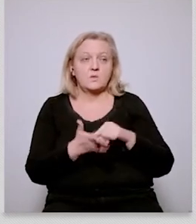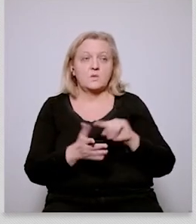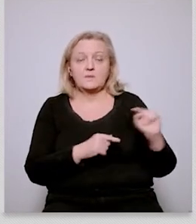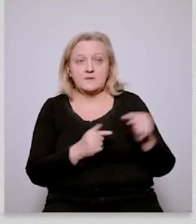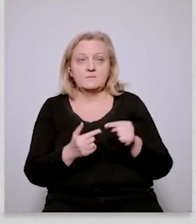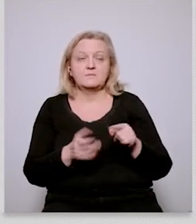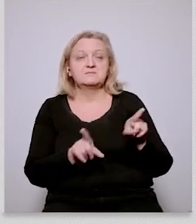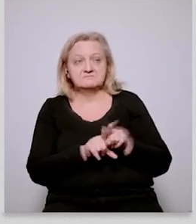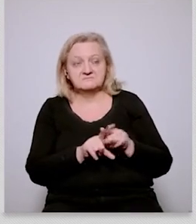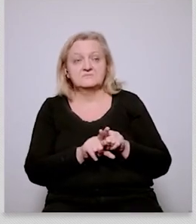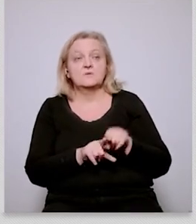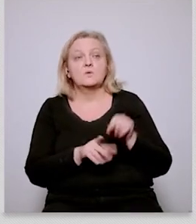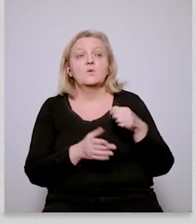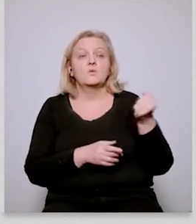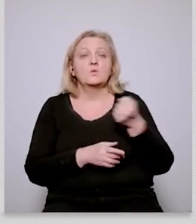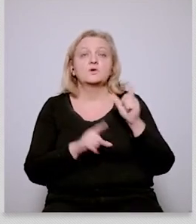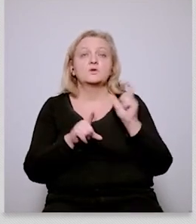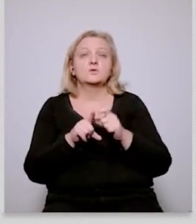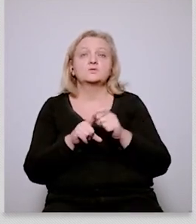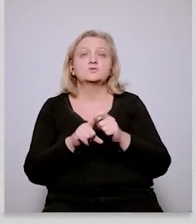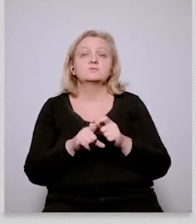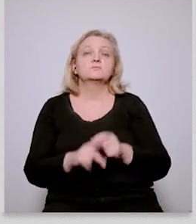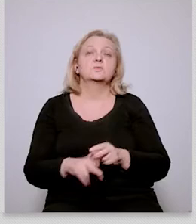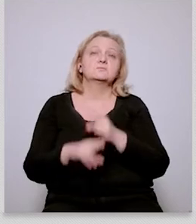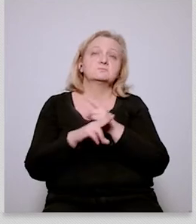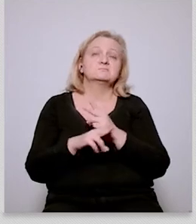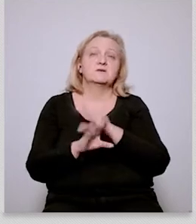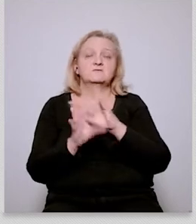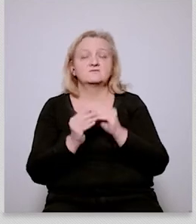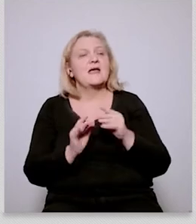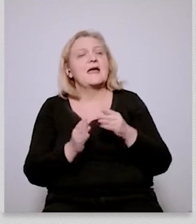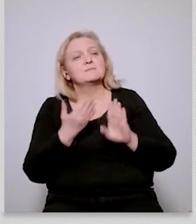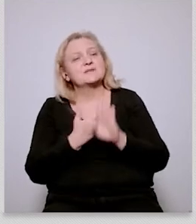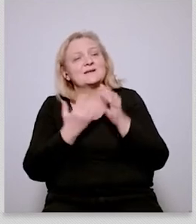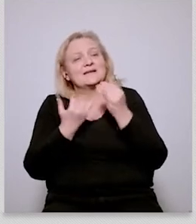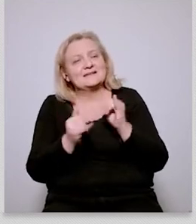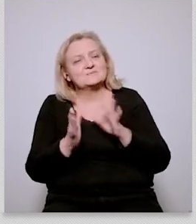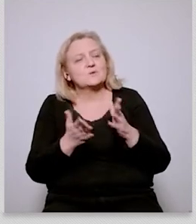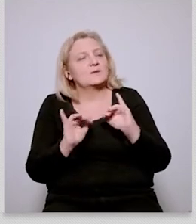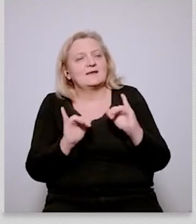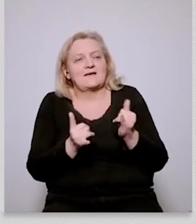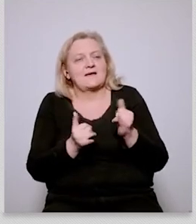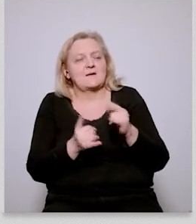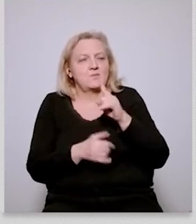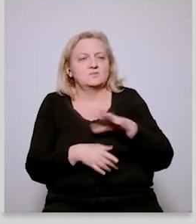the in the public discourse is it more in in sovereignty terms in in economic terms or social transformation or